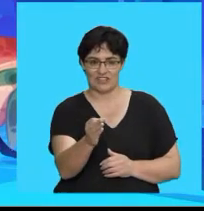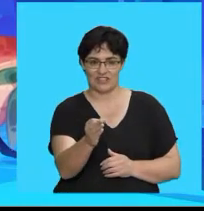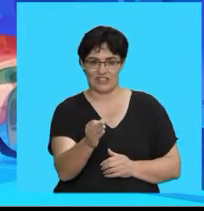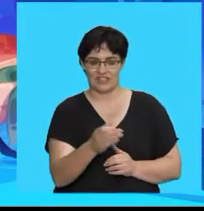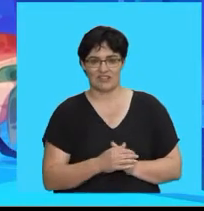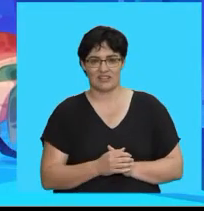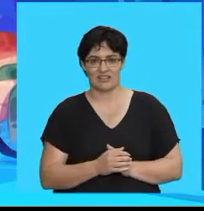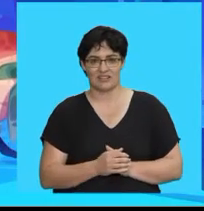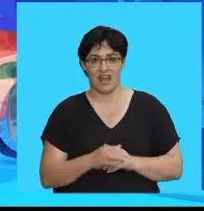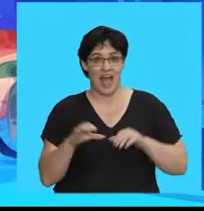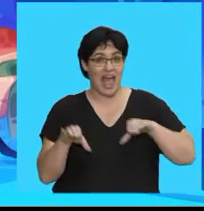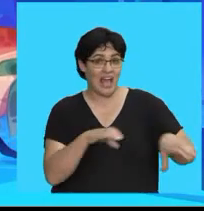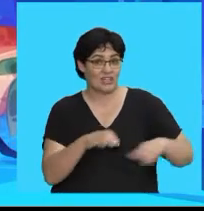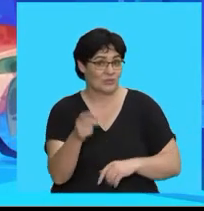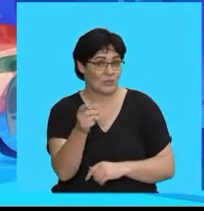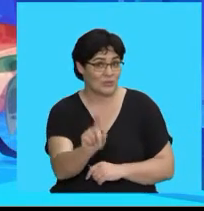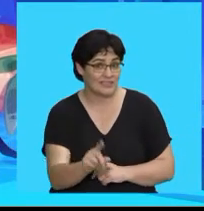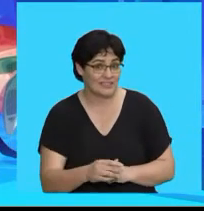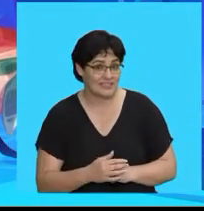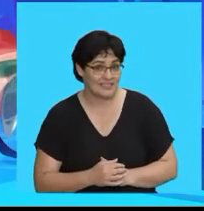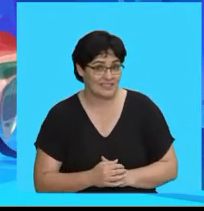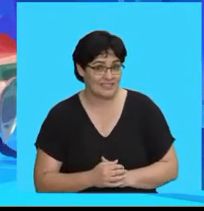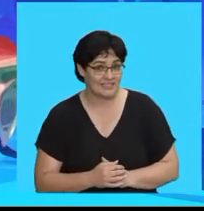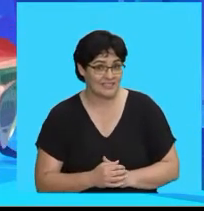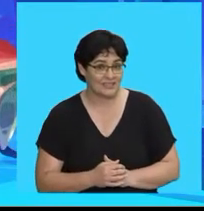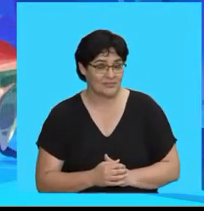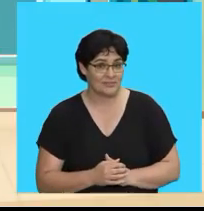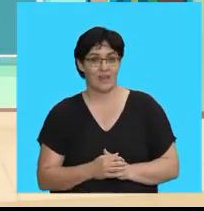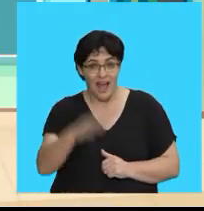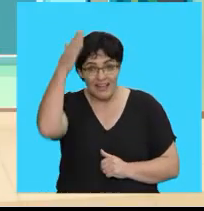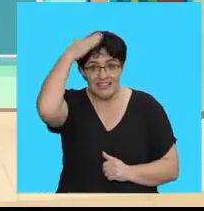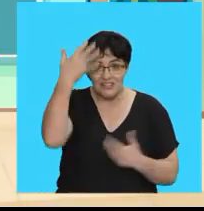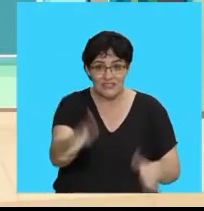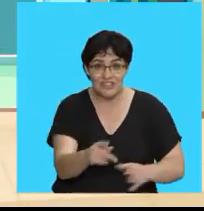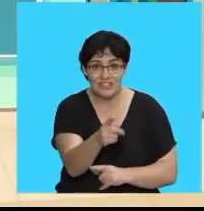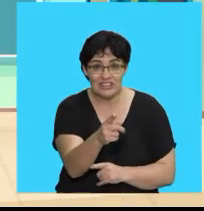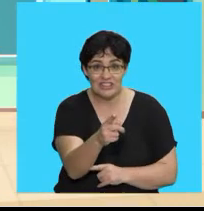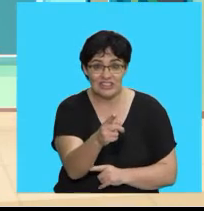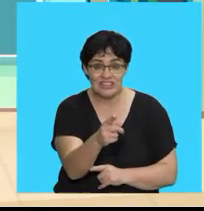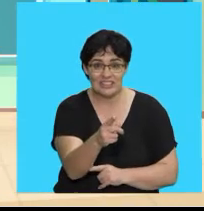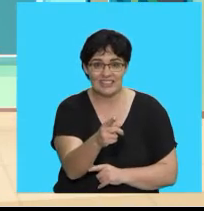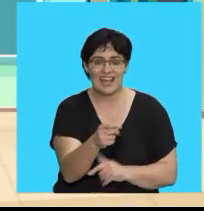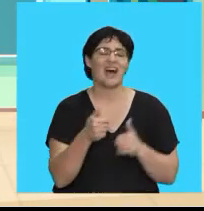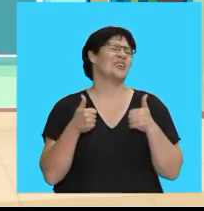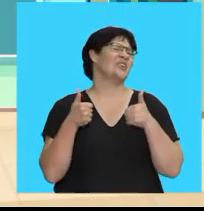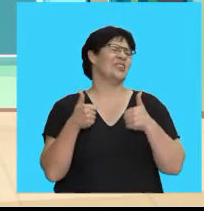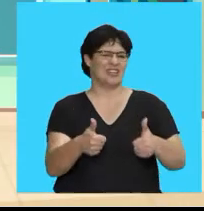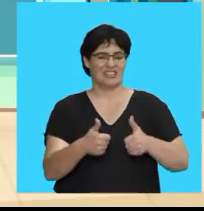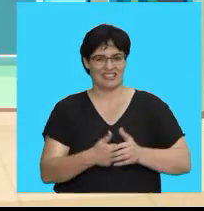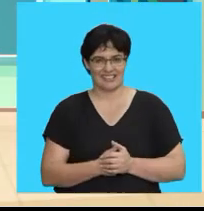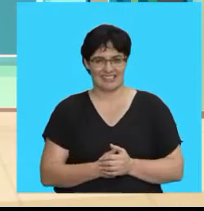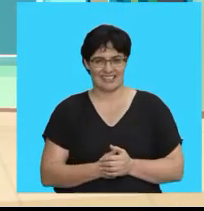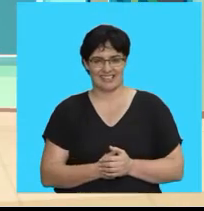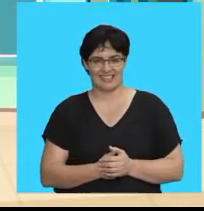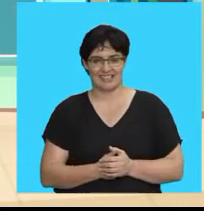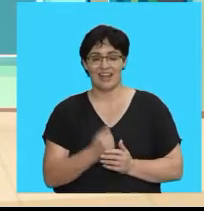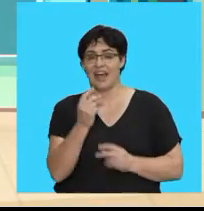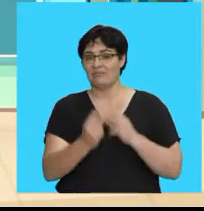And do the correct action Fish Did you touch your head? Good